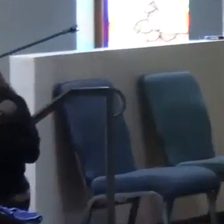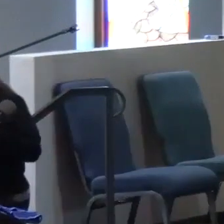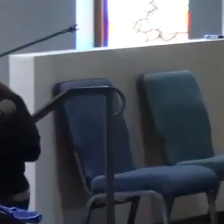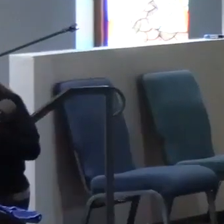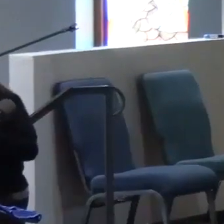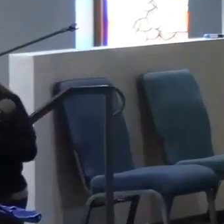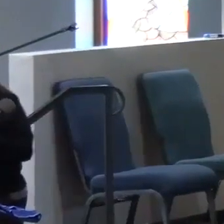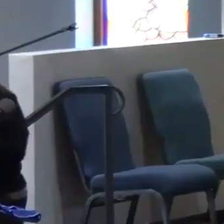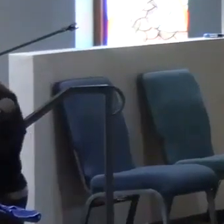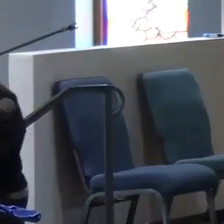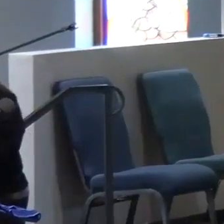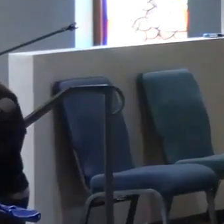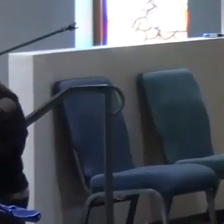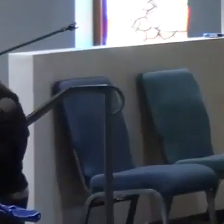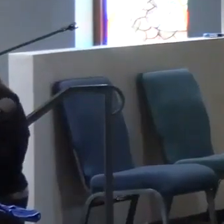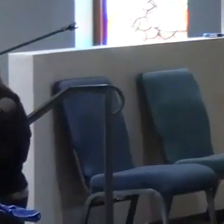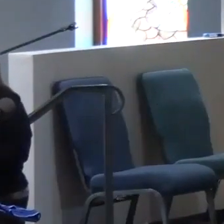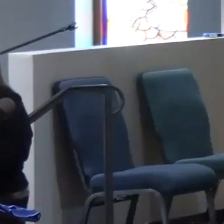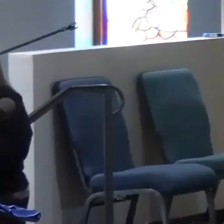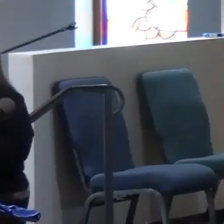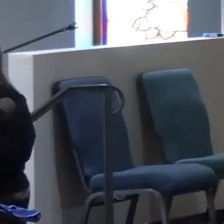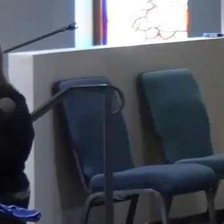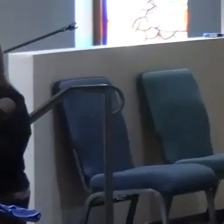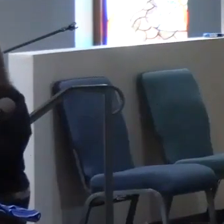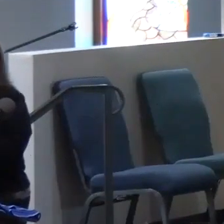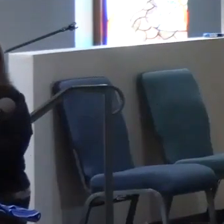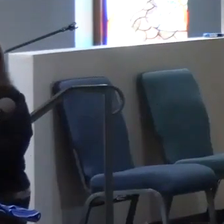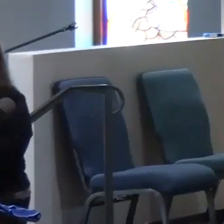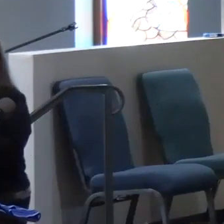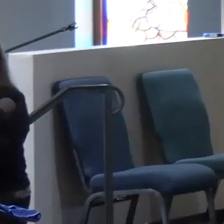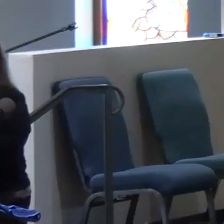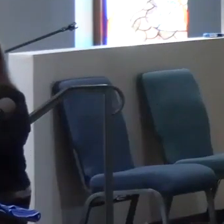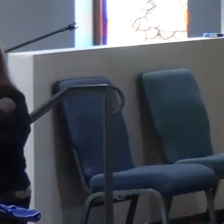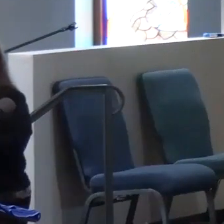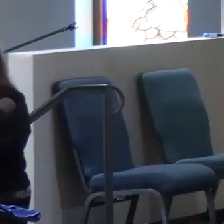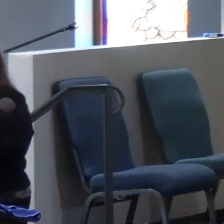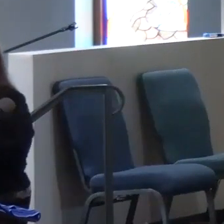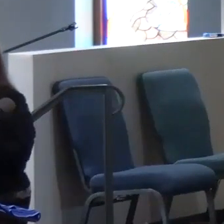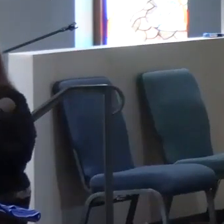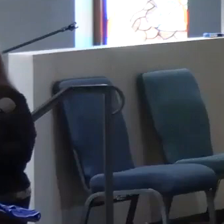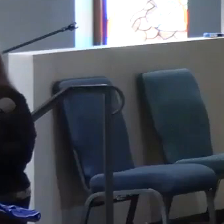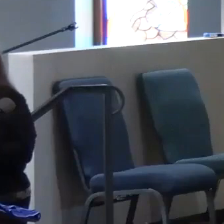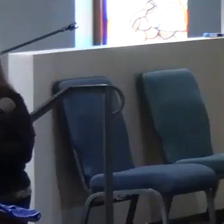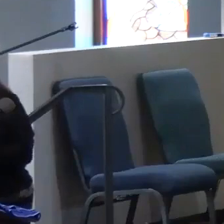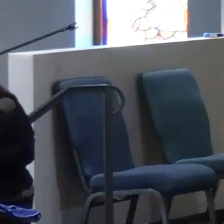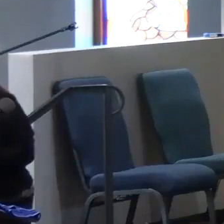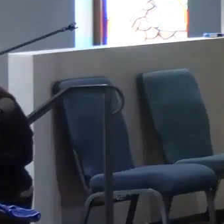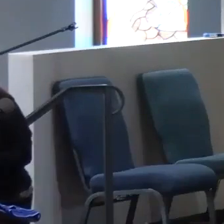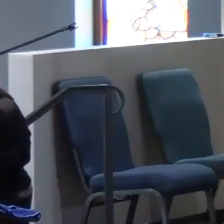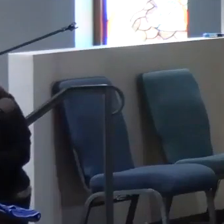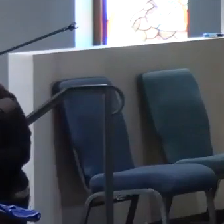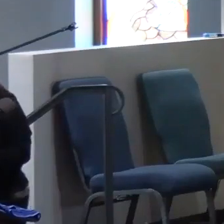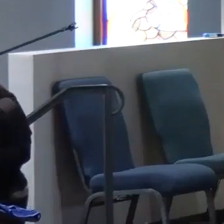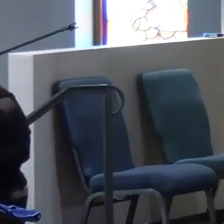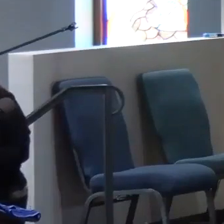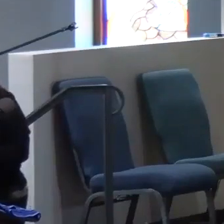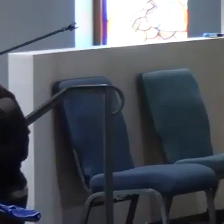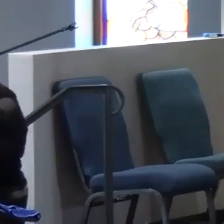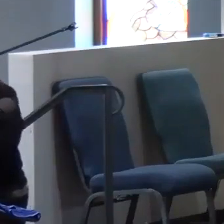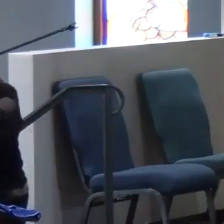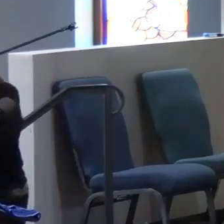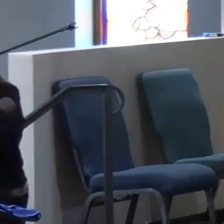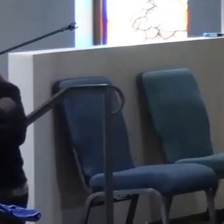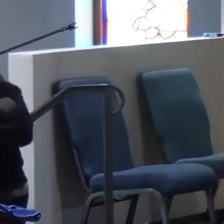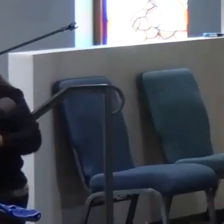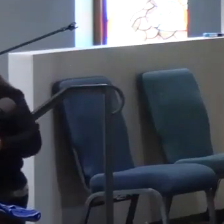stuff. They are not out running Esau and his army. Correct? And so he is stuck. And so he does what he tries to do. He thinks, okay, I'm going to split my